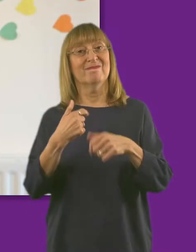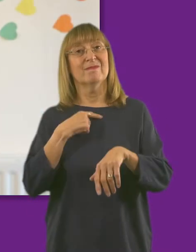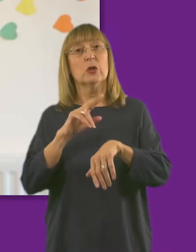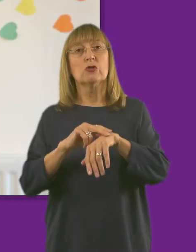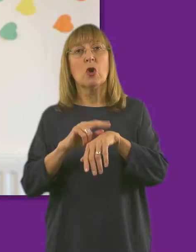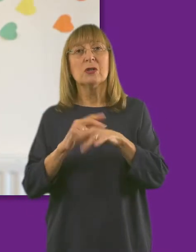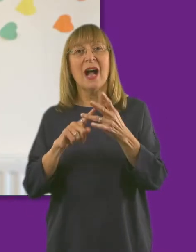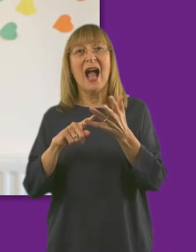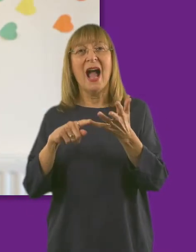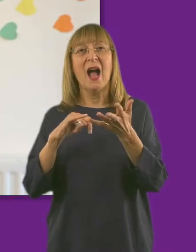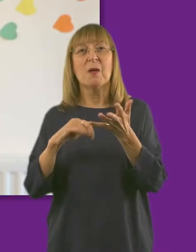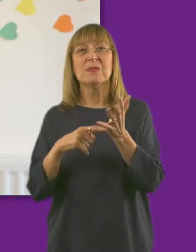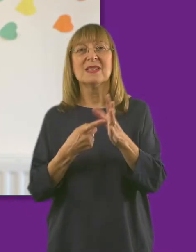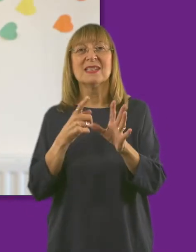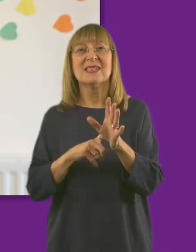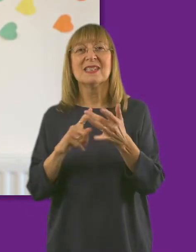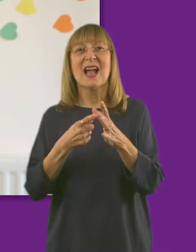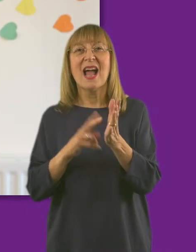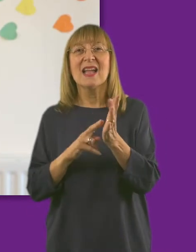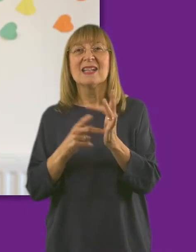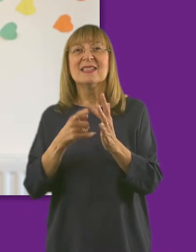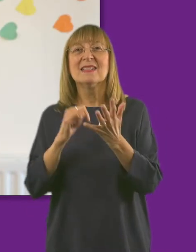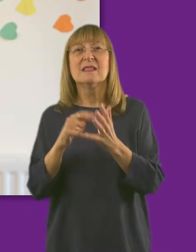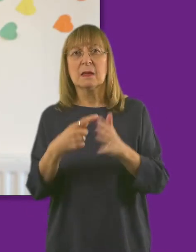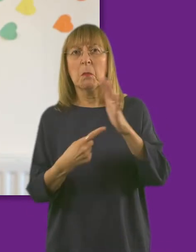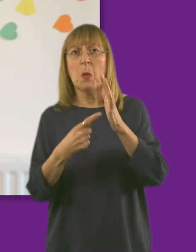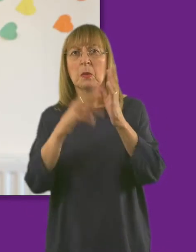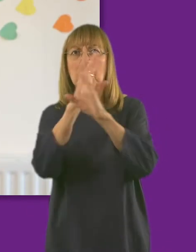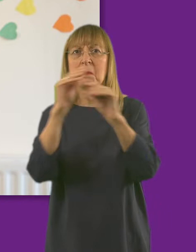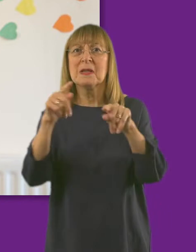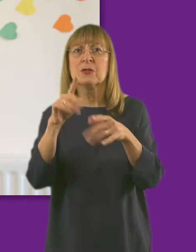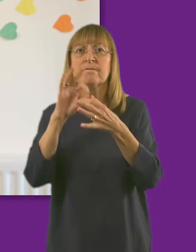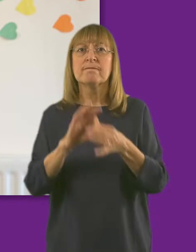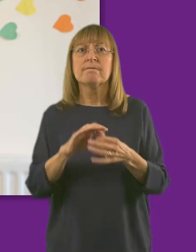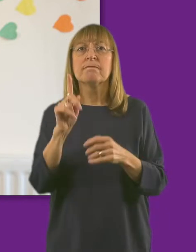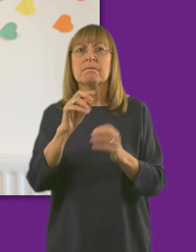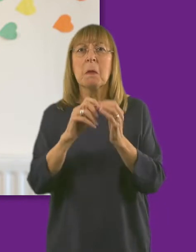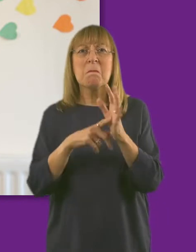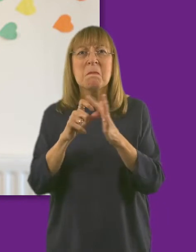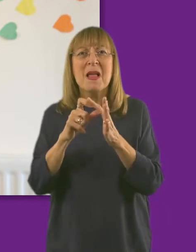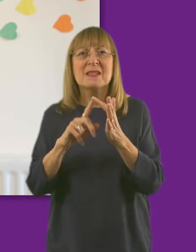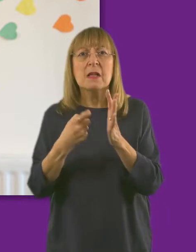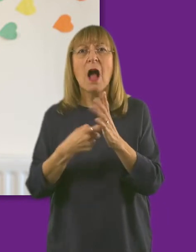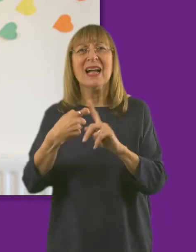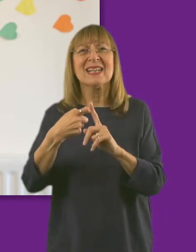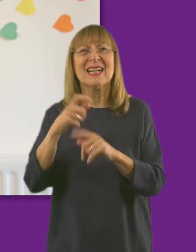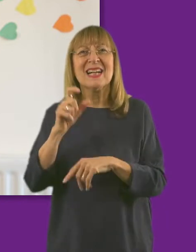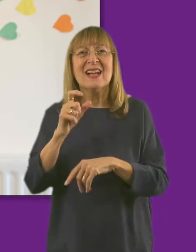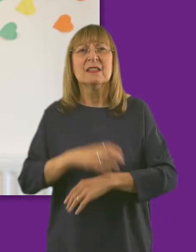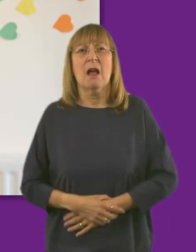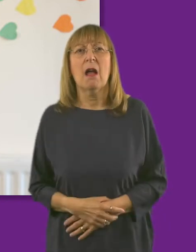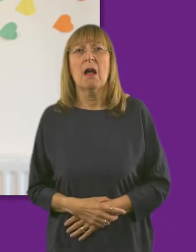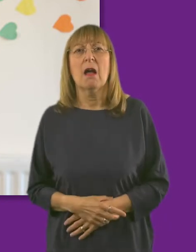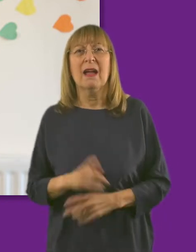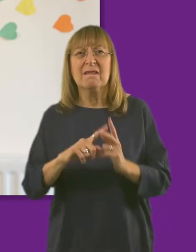Hello, my name is Dr. Andrew Istianis and I have an important message for you about bladder and kidney cancer. If you're